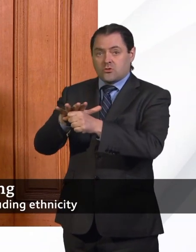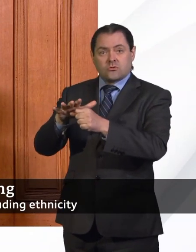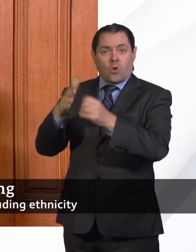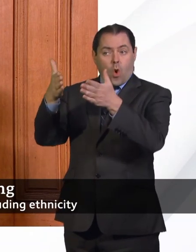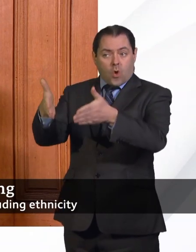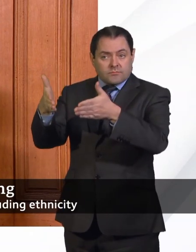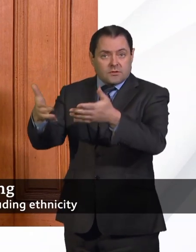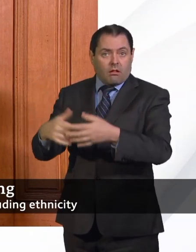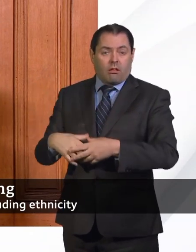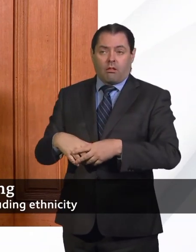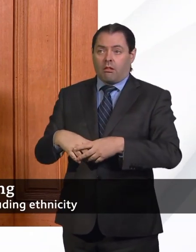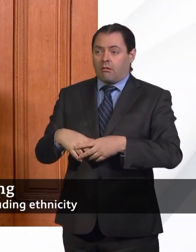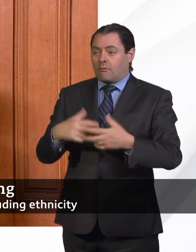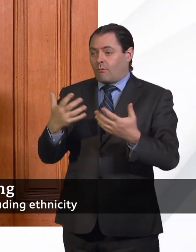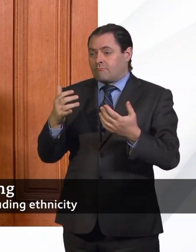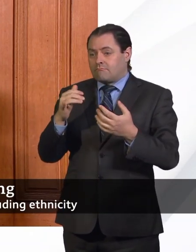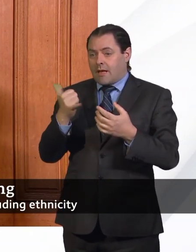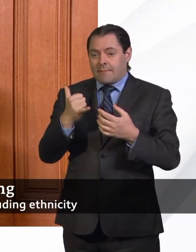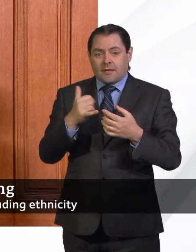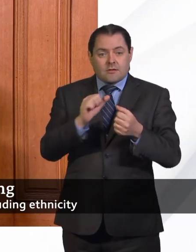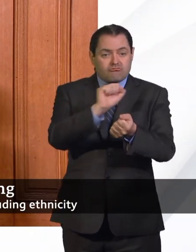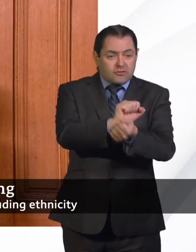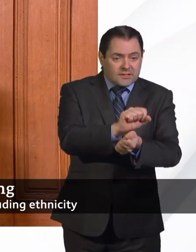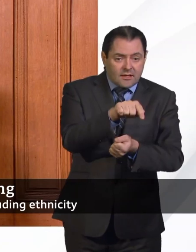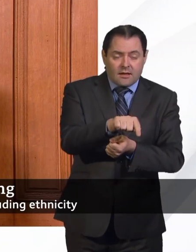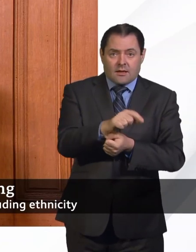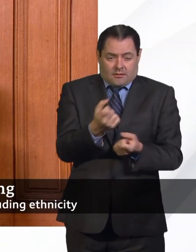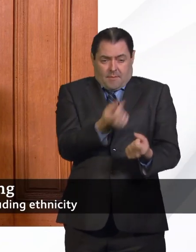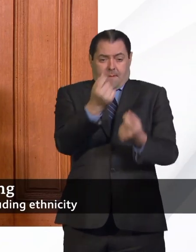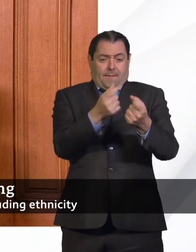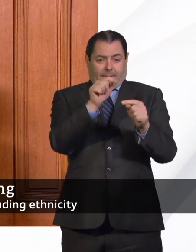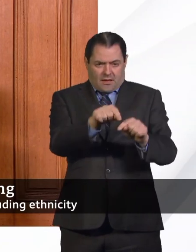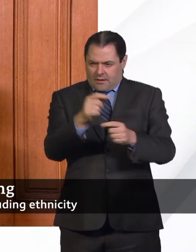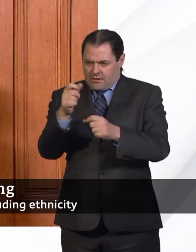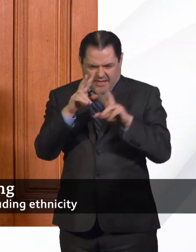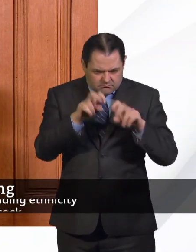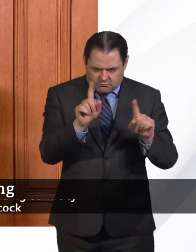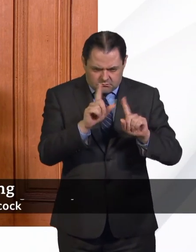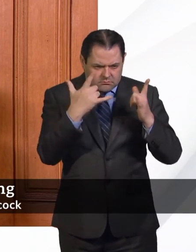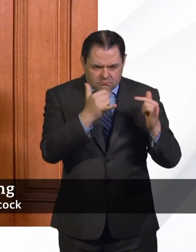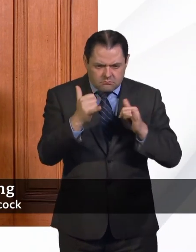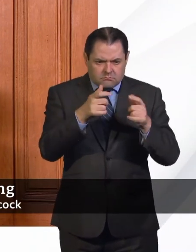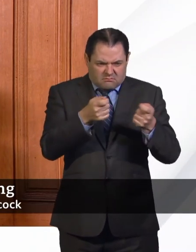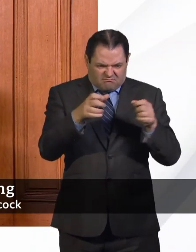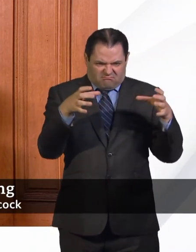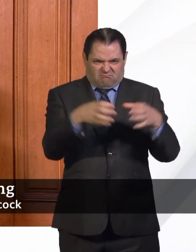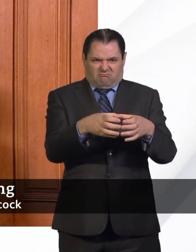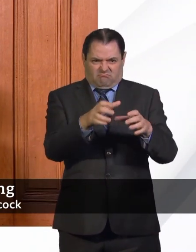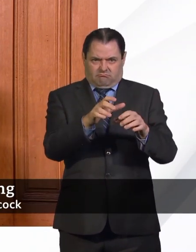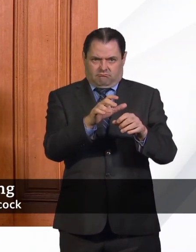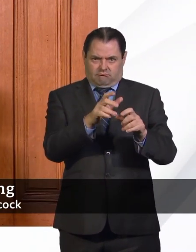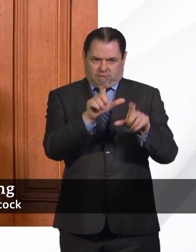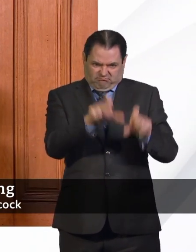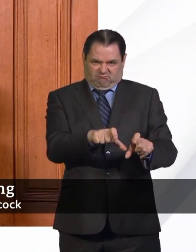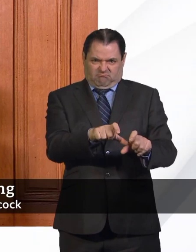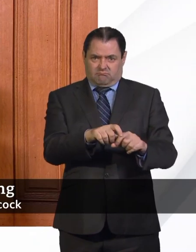or perhaps in a prison or whatever, then you can undertake a lot of testing and infection control in that setting. If it comes back